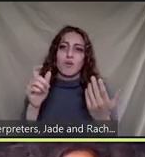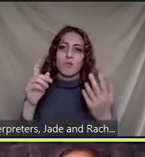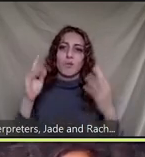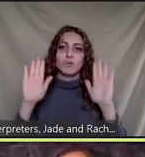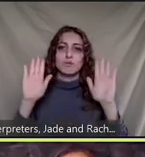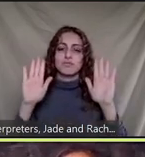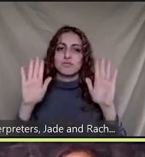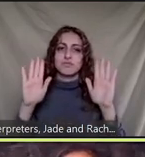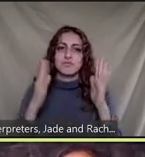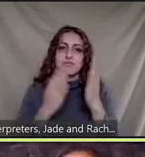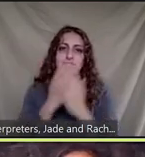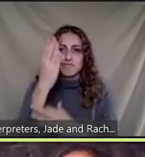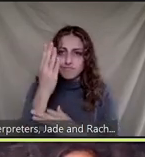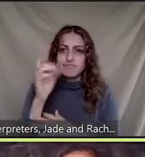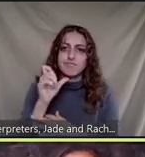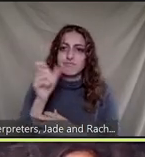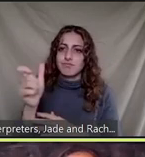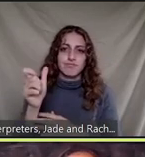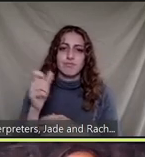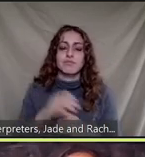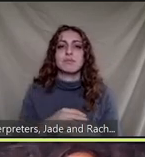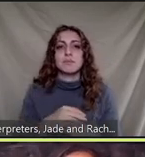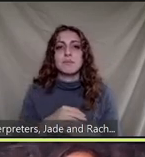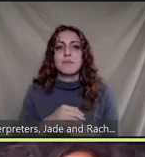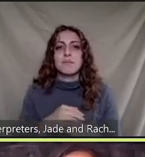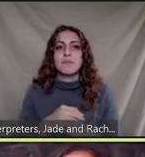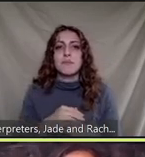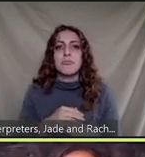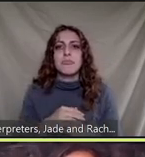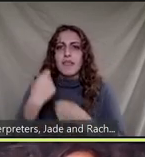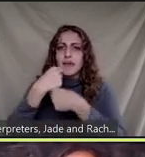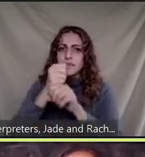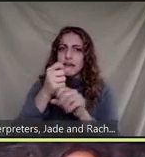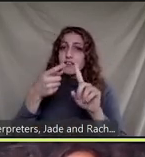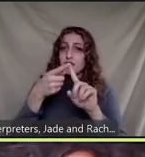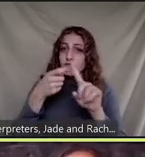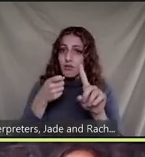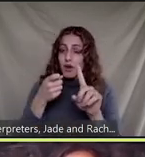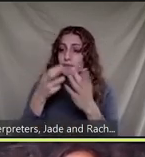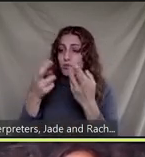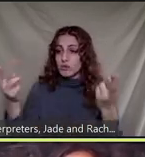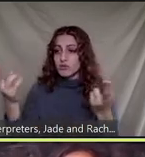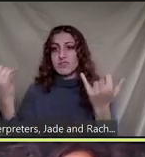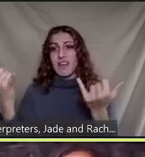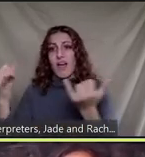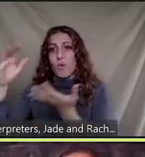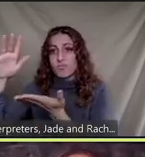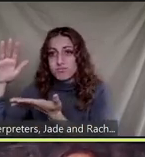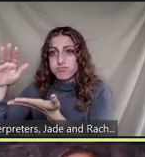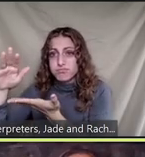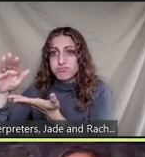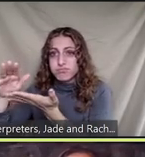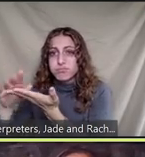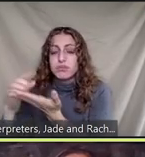it is the next question we would ask is is it made from depleting resources so if we're relying on fossil fuels we